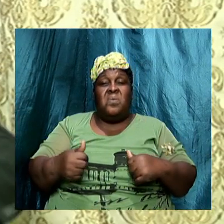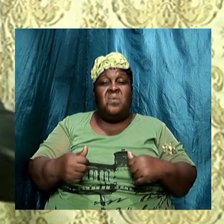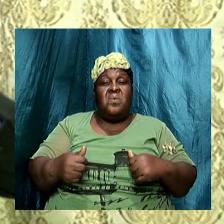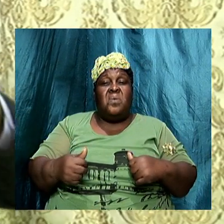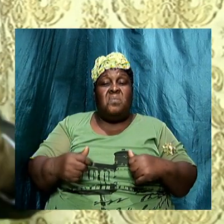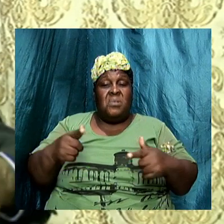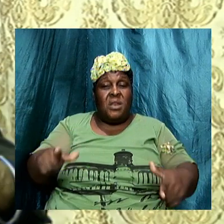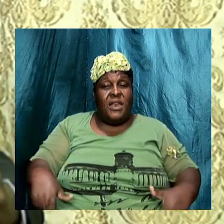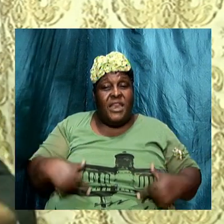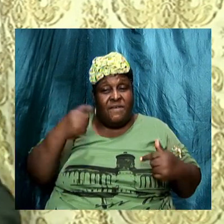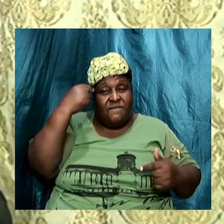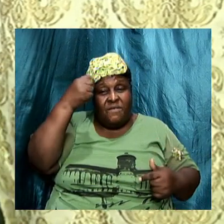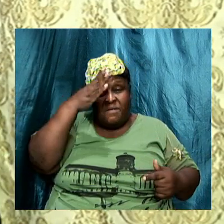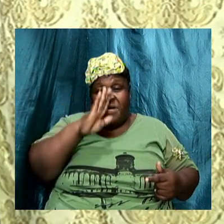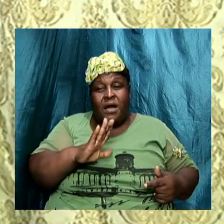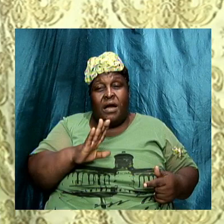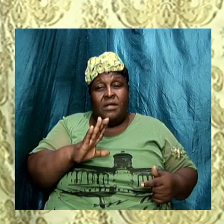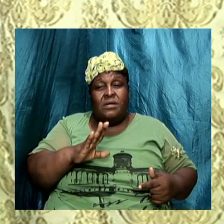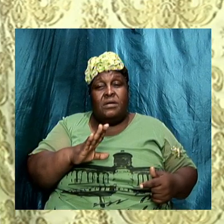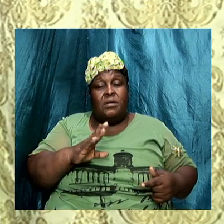they want a sign